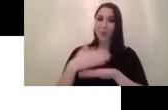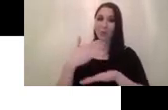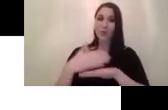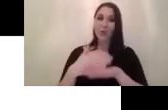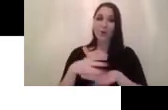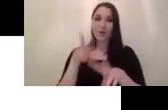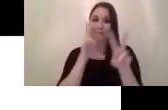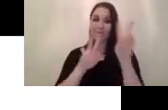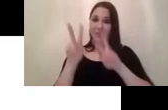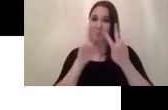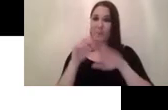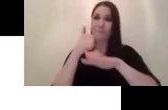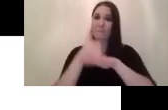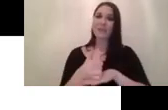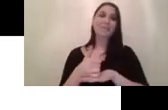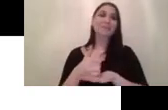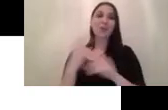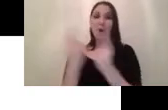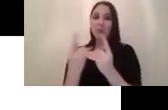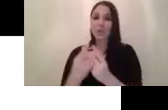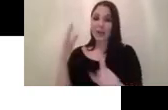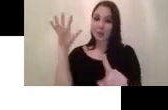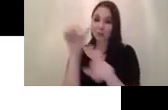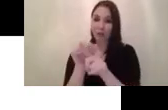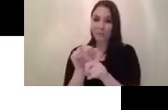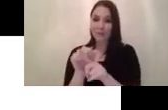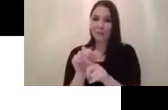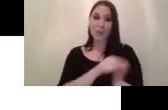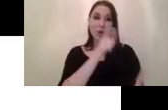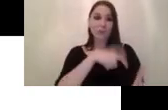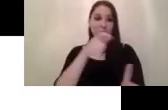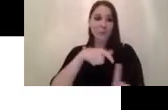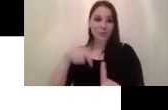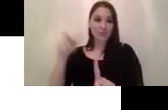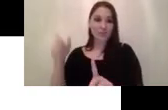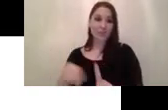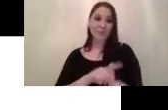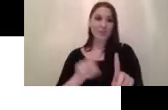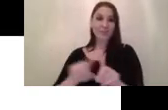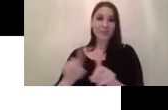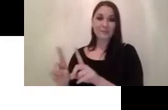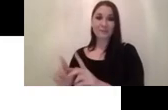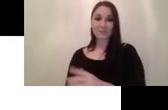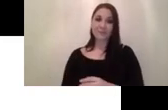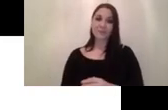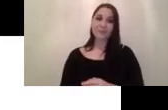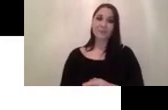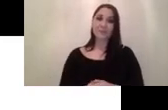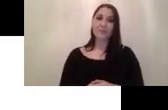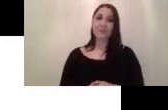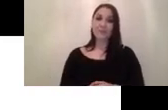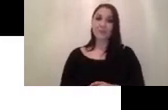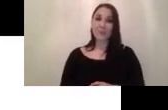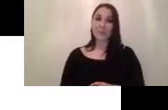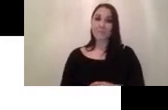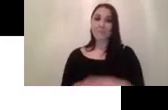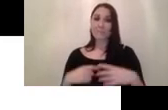tracking um the subjects for pedestrians vehicles and the fruit flies so after supplement this is